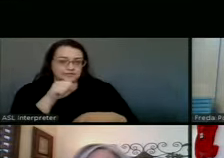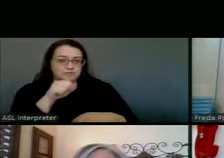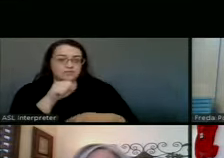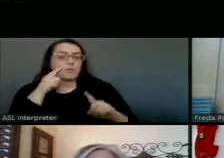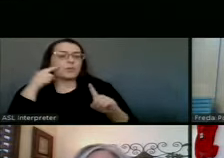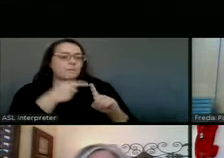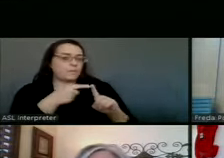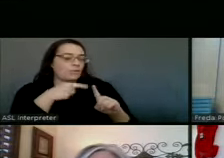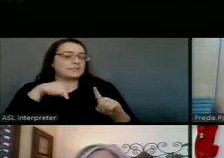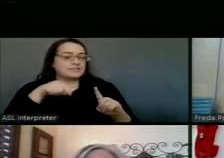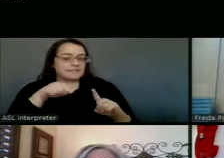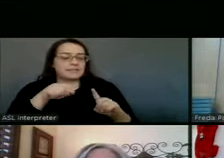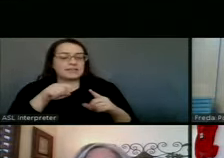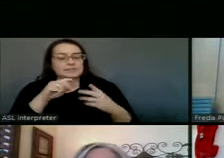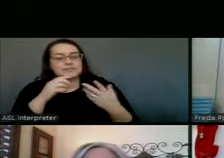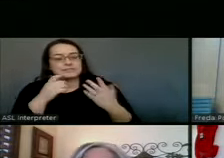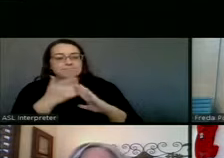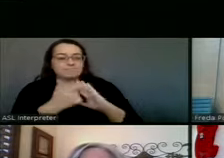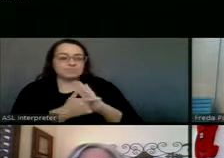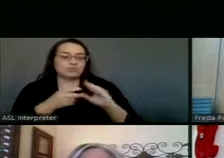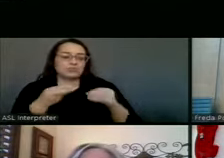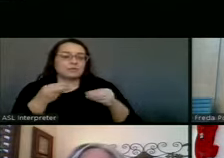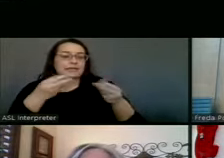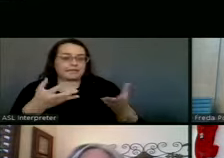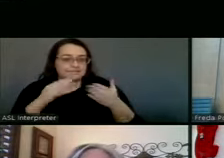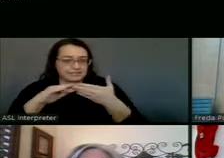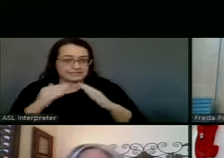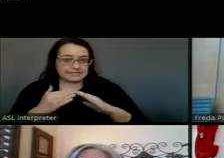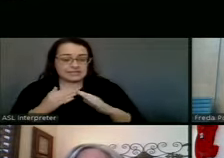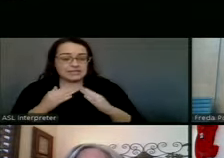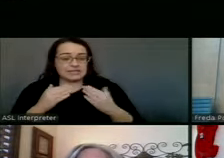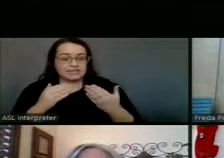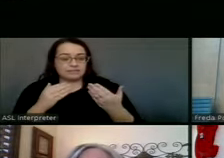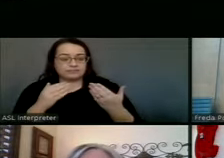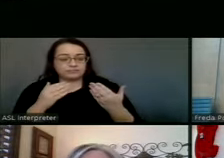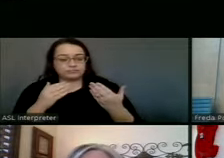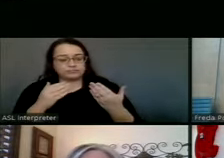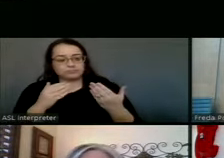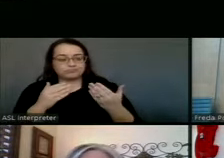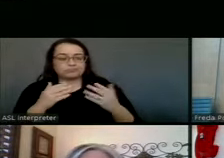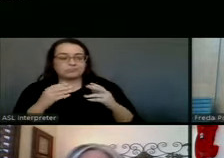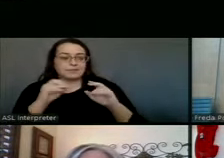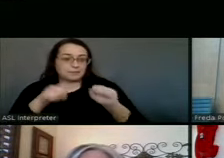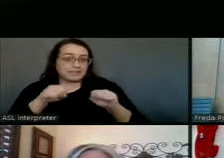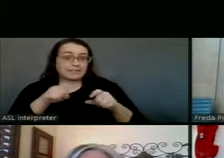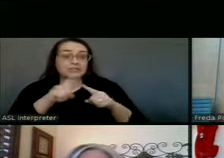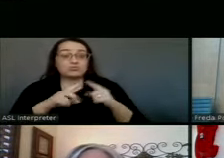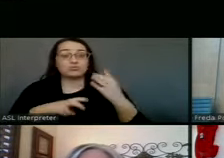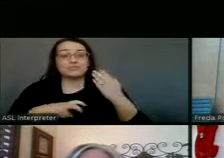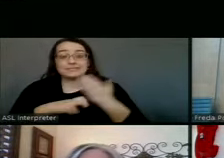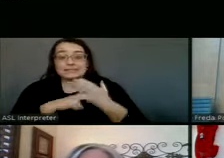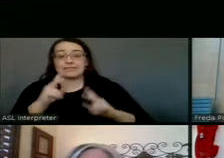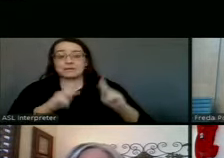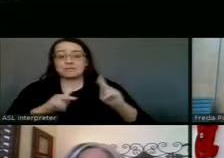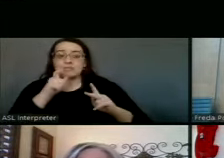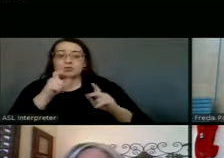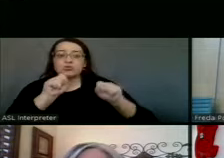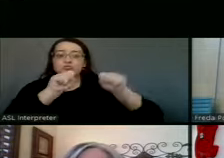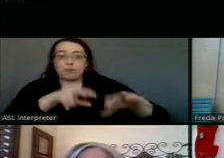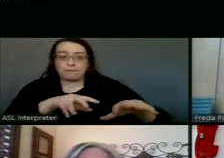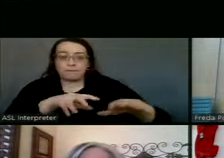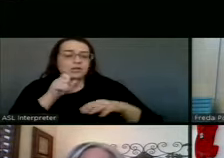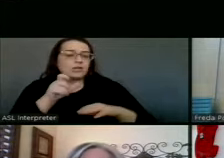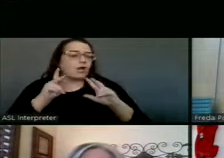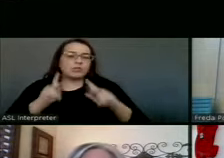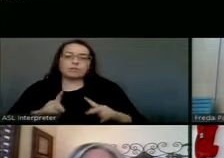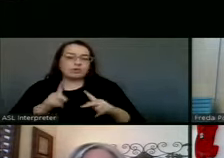ordinance is to facilitate and enable the city to cite the people that are doing the dumping, not the person